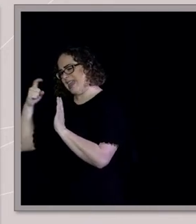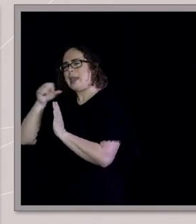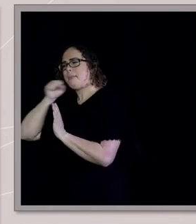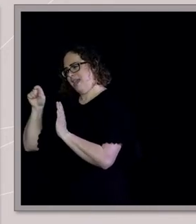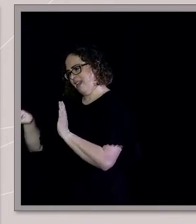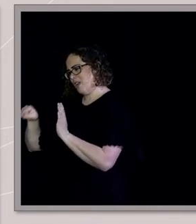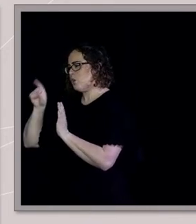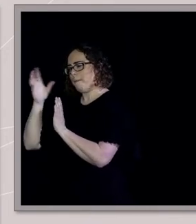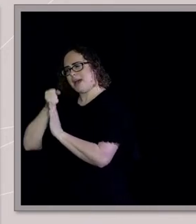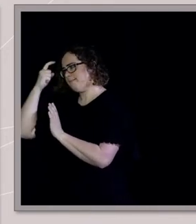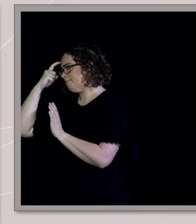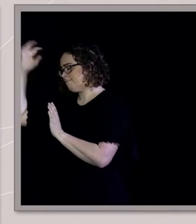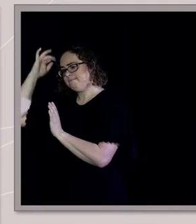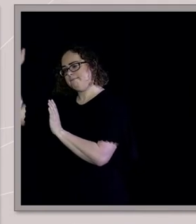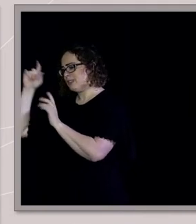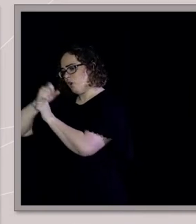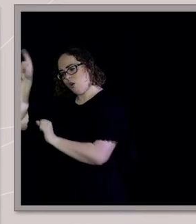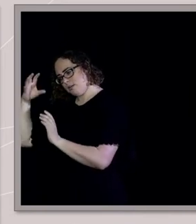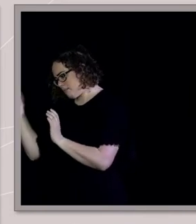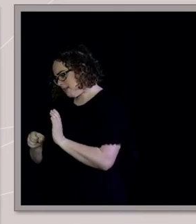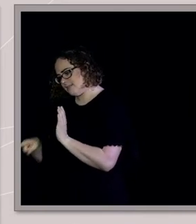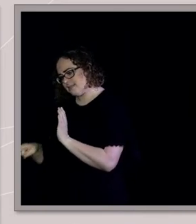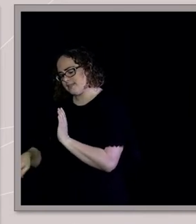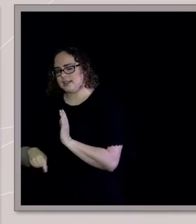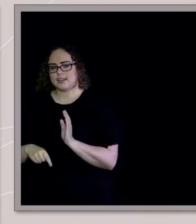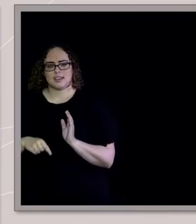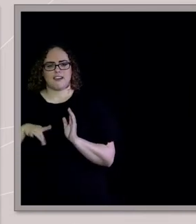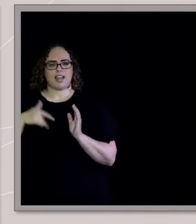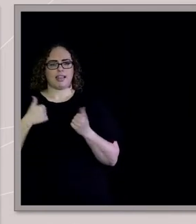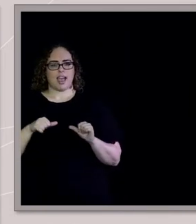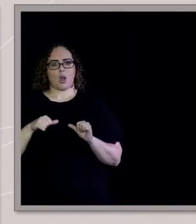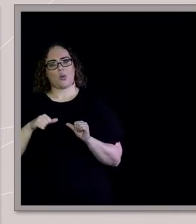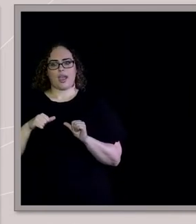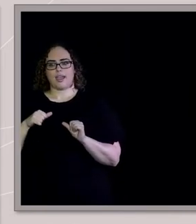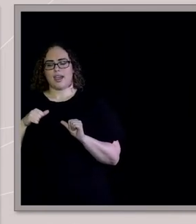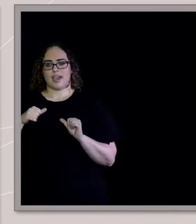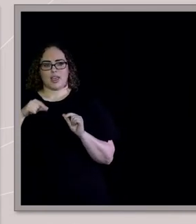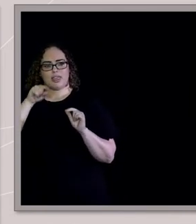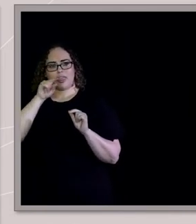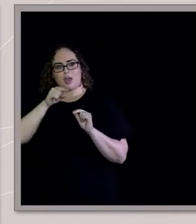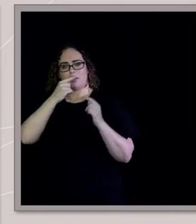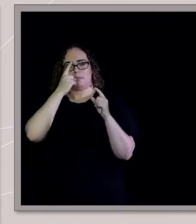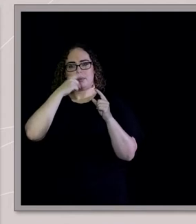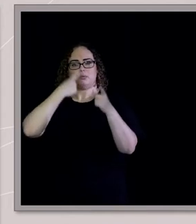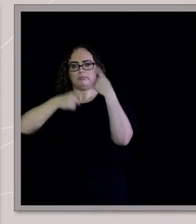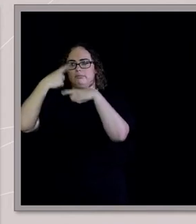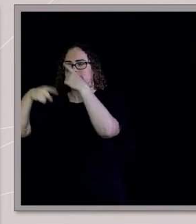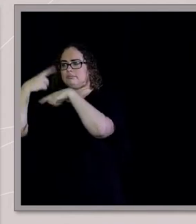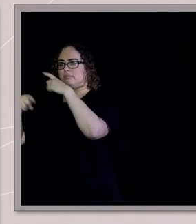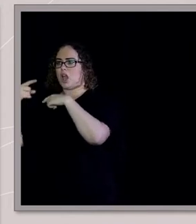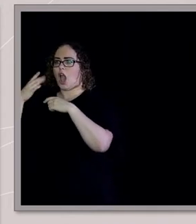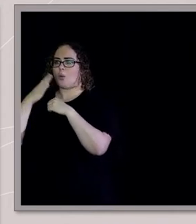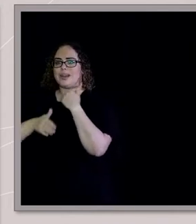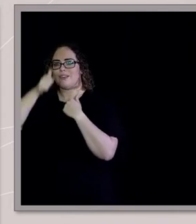a direct quote from the Bible or just a saying that had developed in the church, you could actually never tell the difference as a kid because there'd just be these phrases coming at you